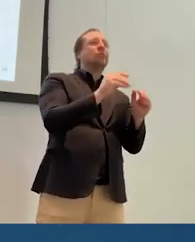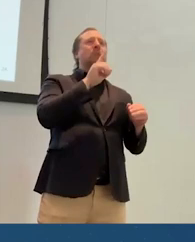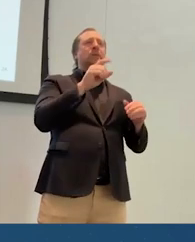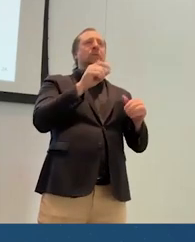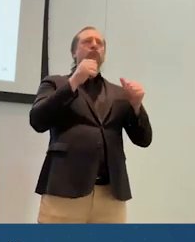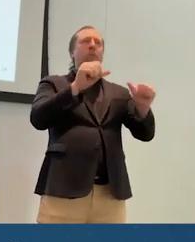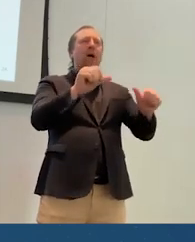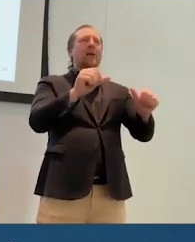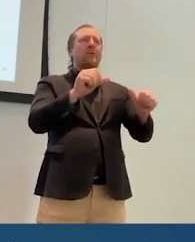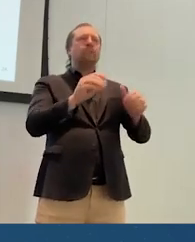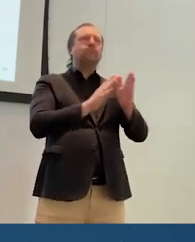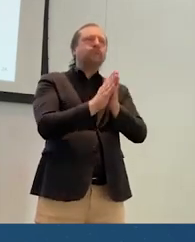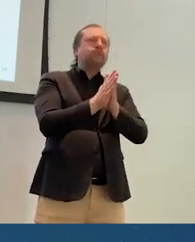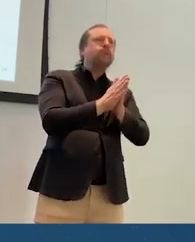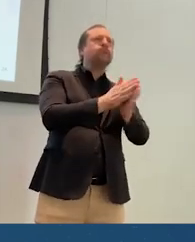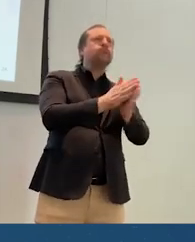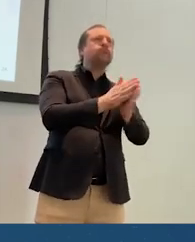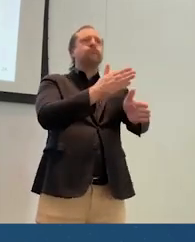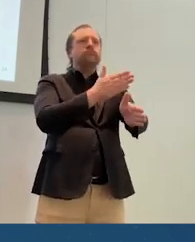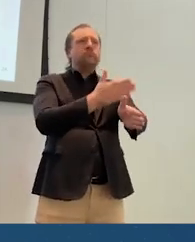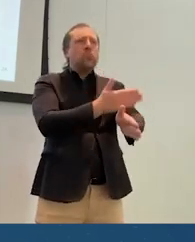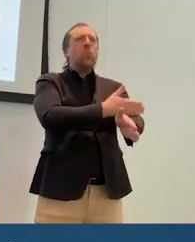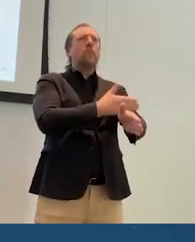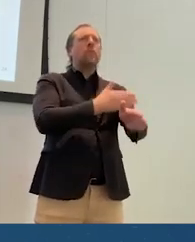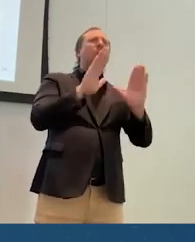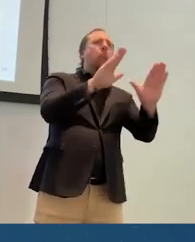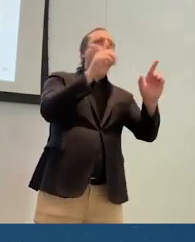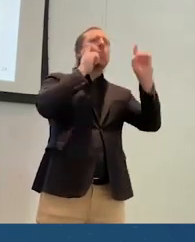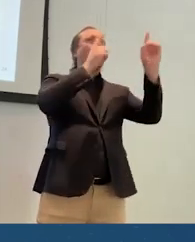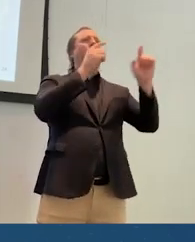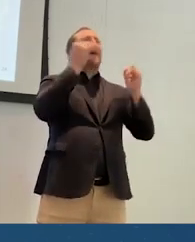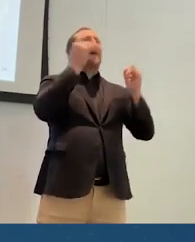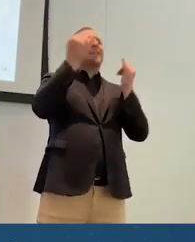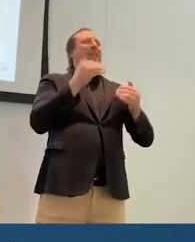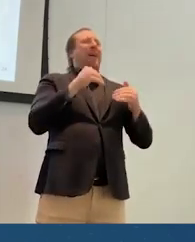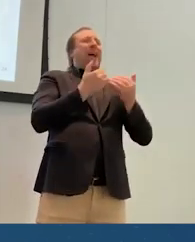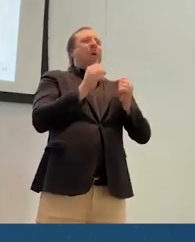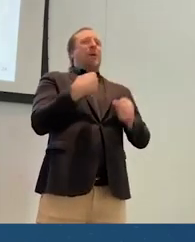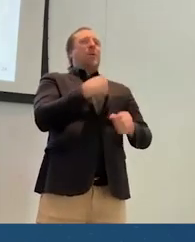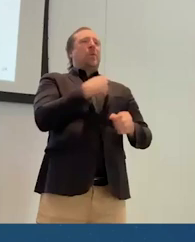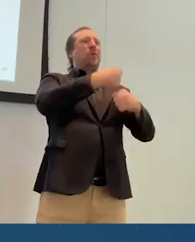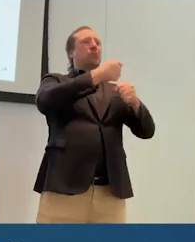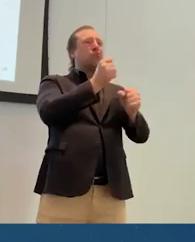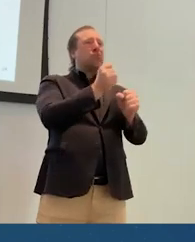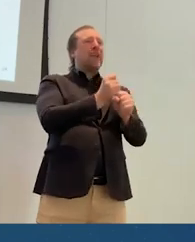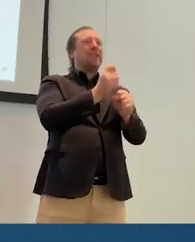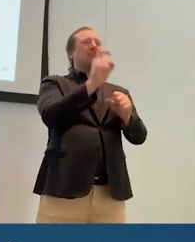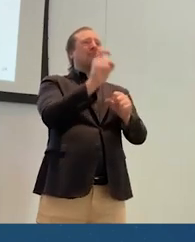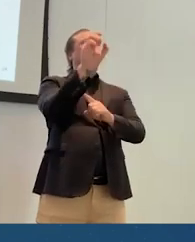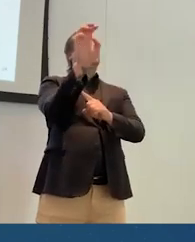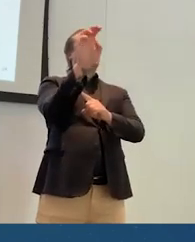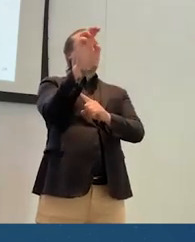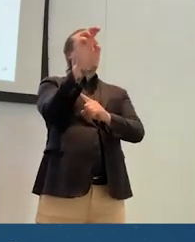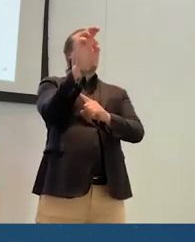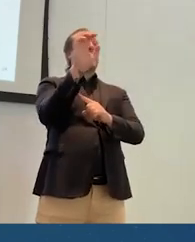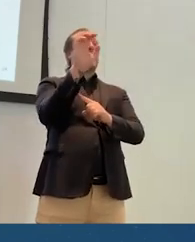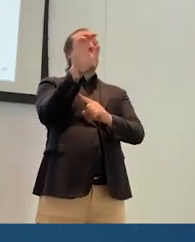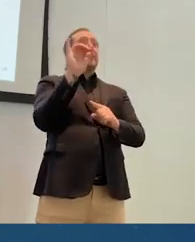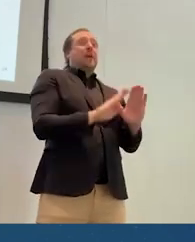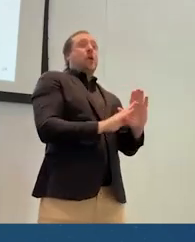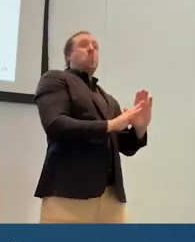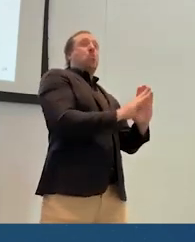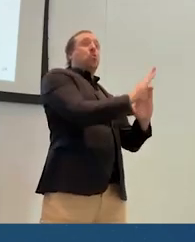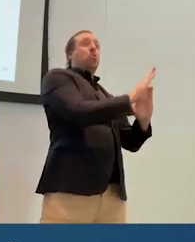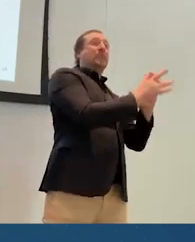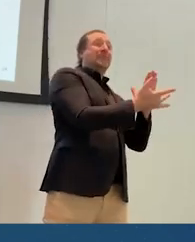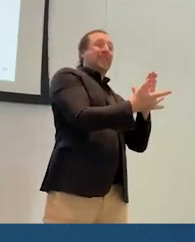forward this idea of this question of how can we make XR an emerging set